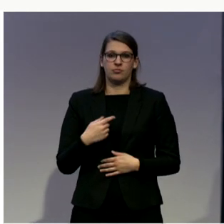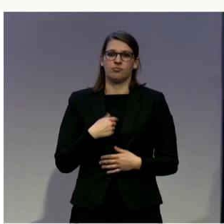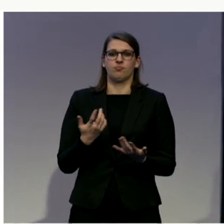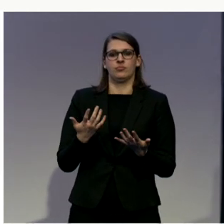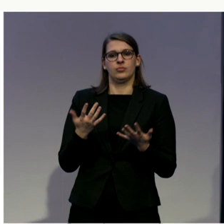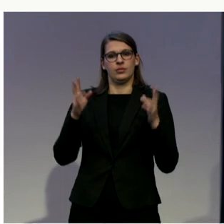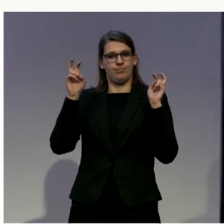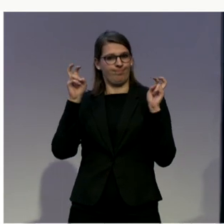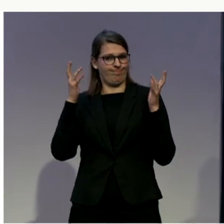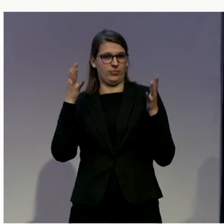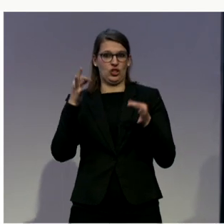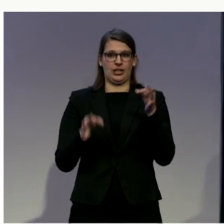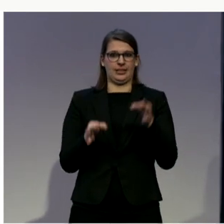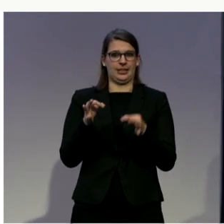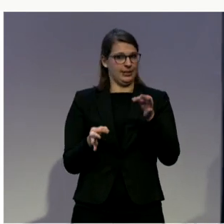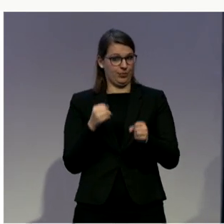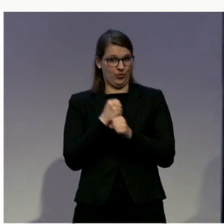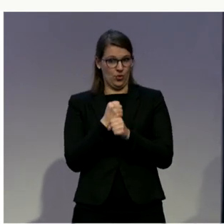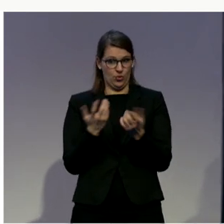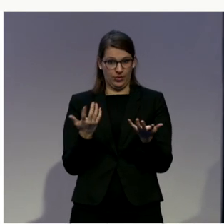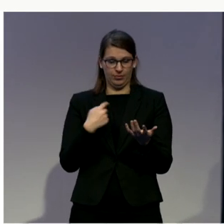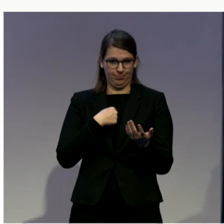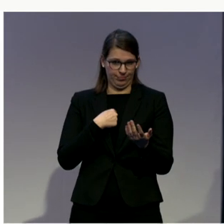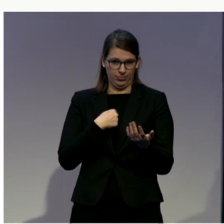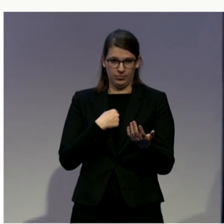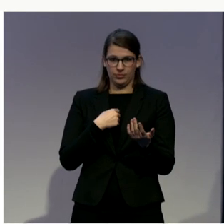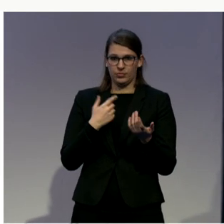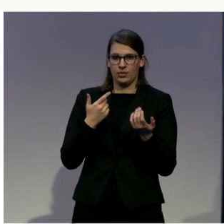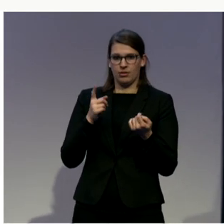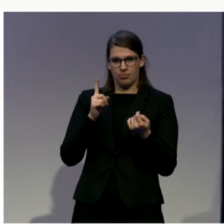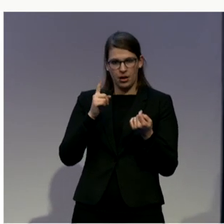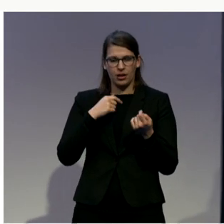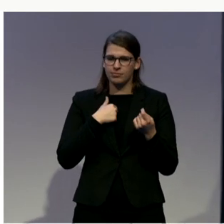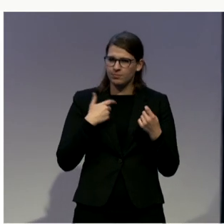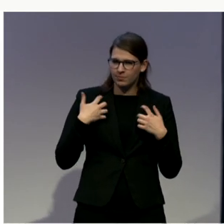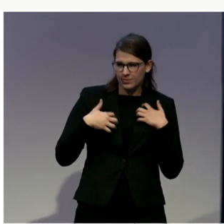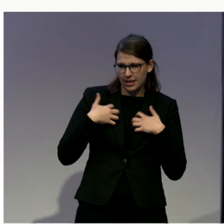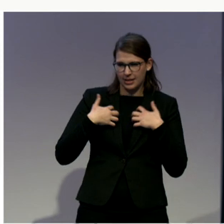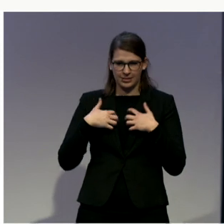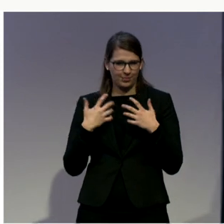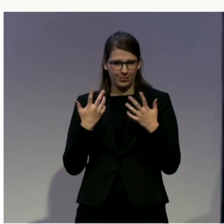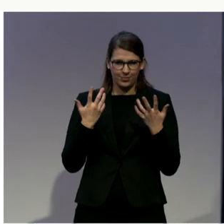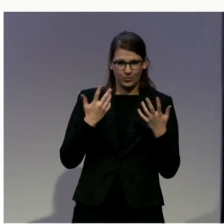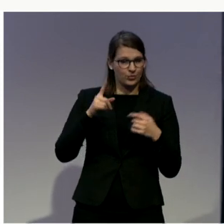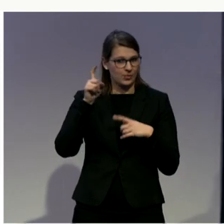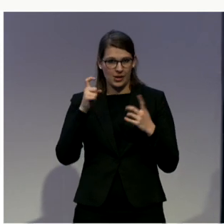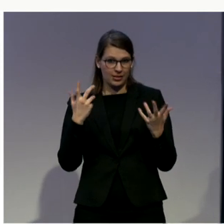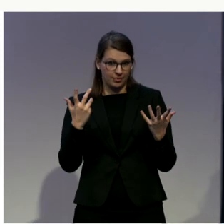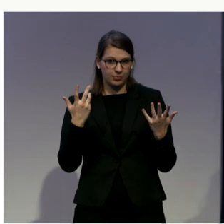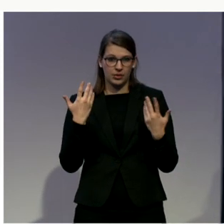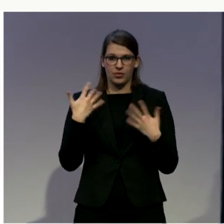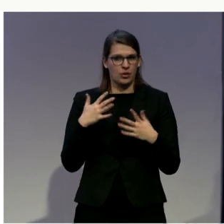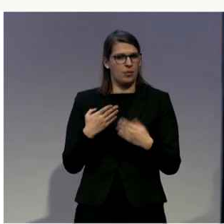Cheshire, but I do have interest in the work because I've previously worked with children with